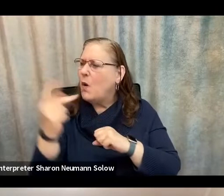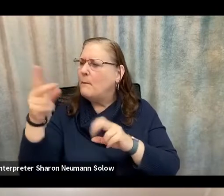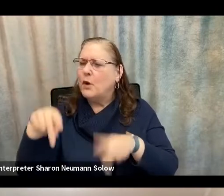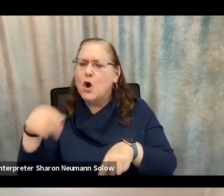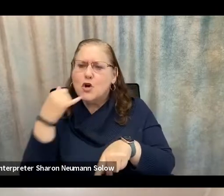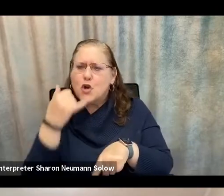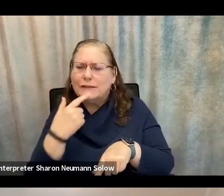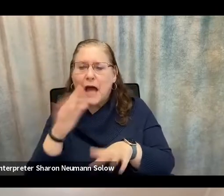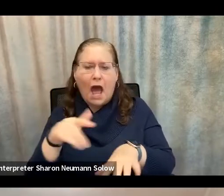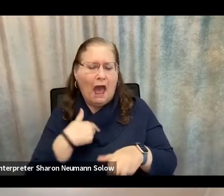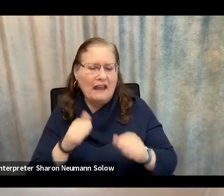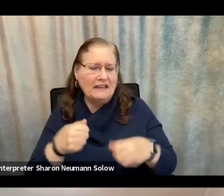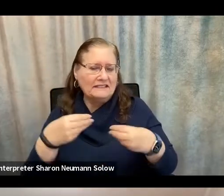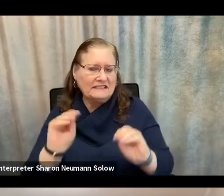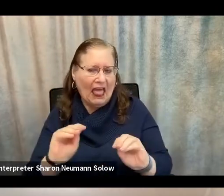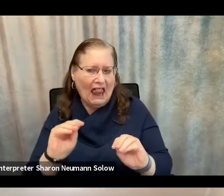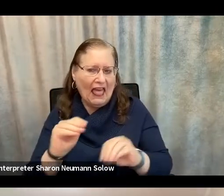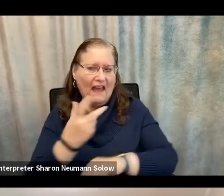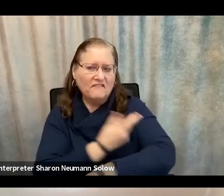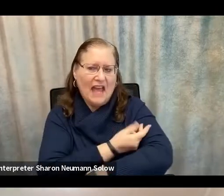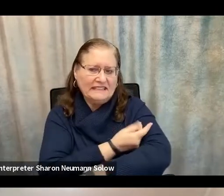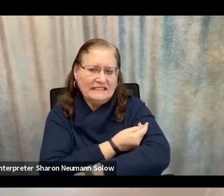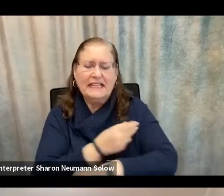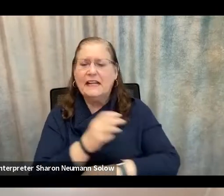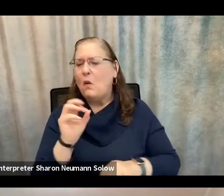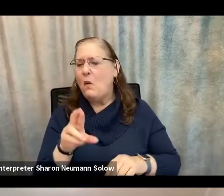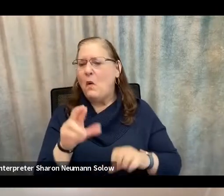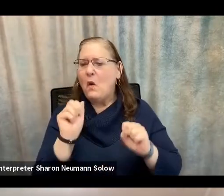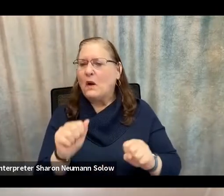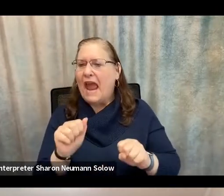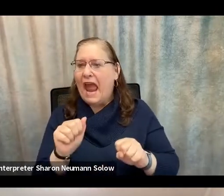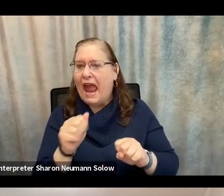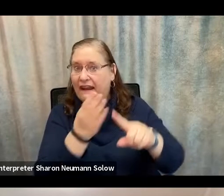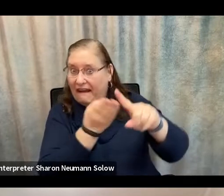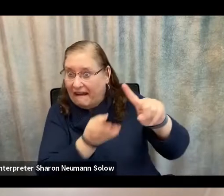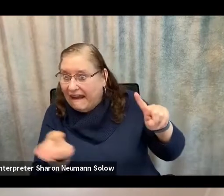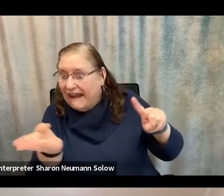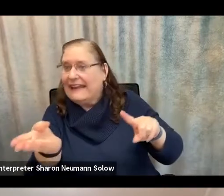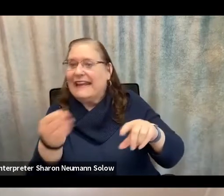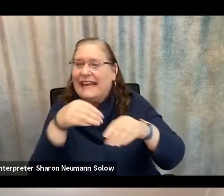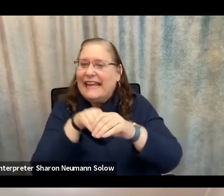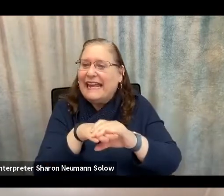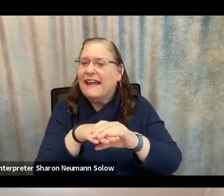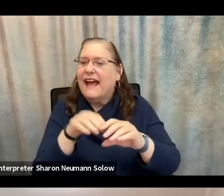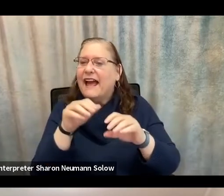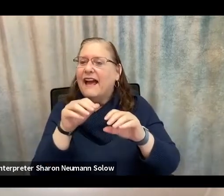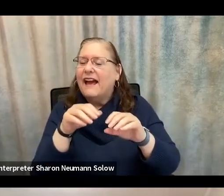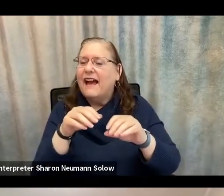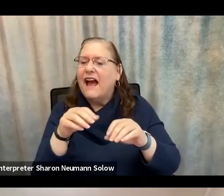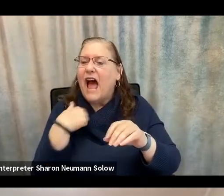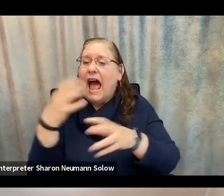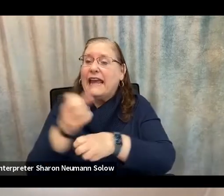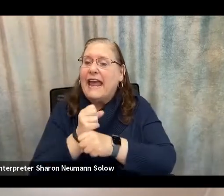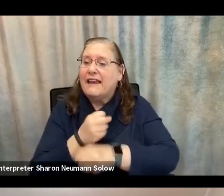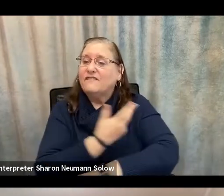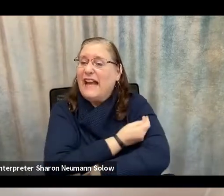hey, I can sell you the vaccine or I can get you into, get the vaccines quicker than everyone